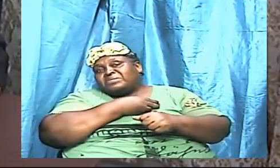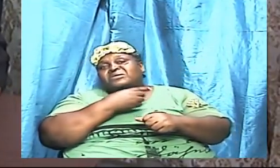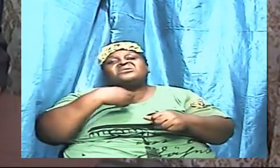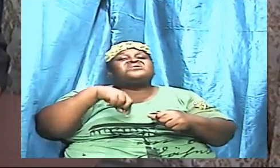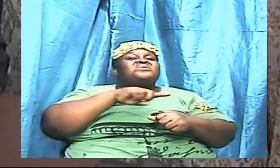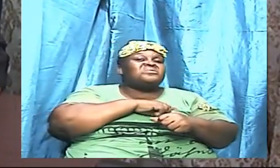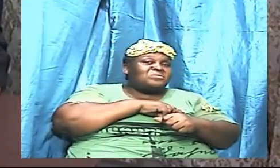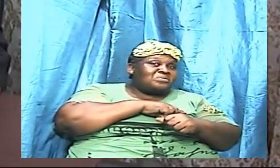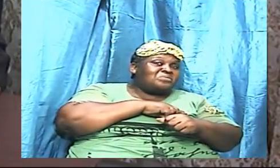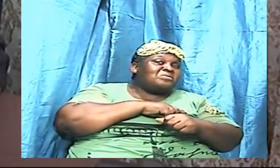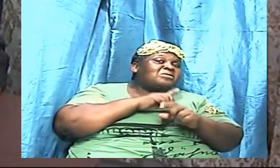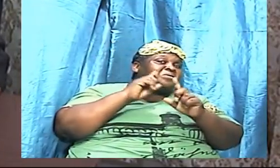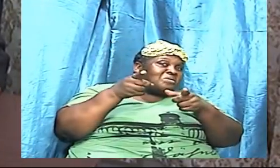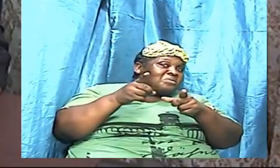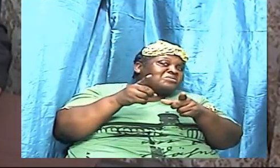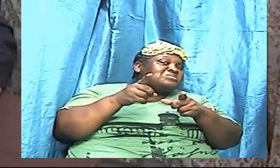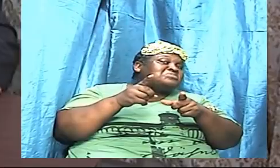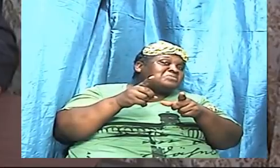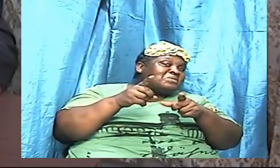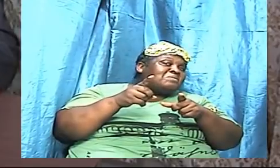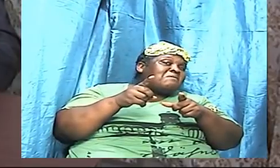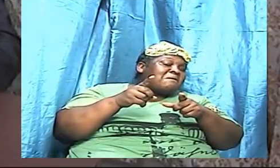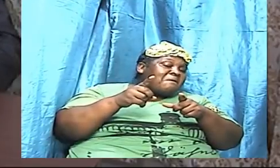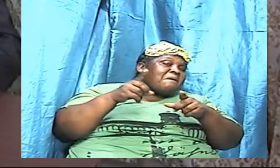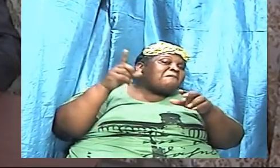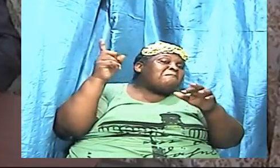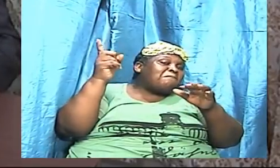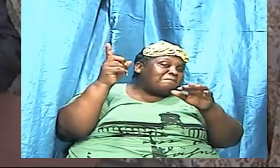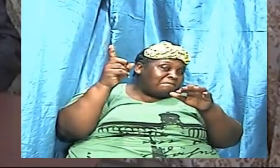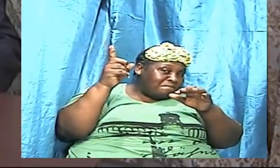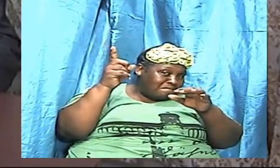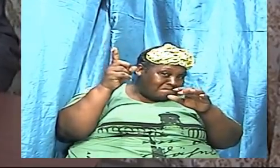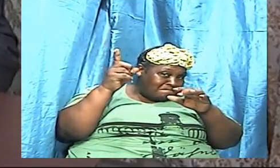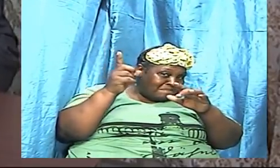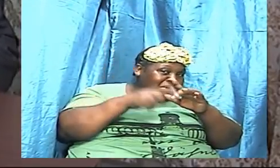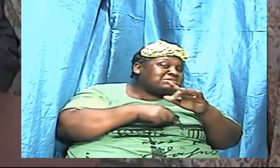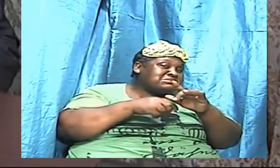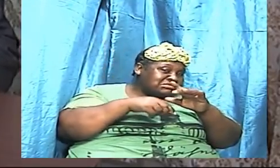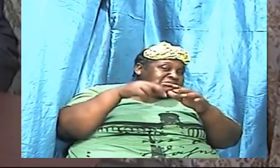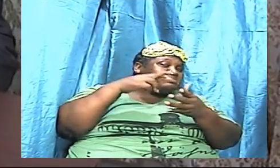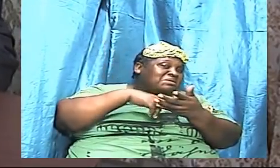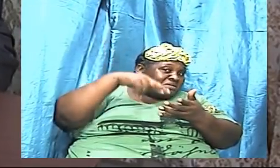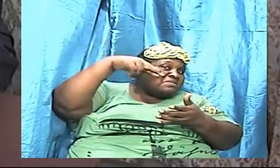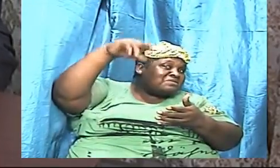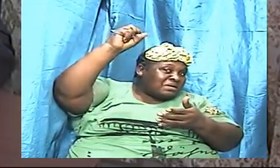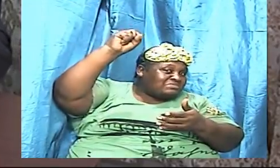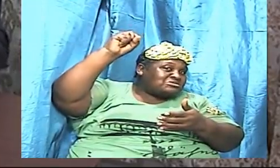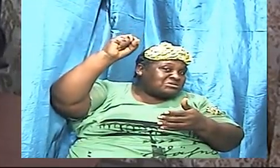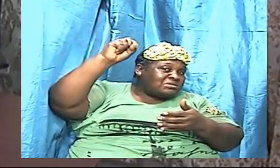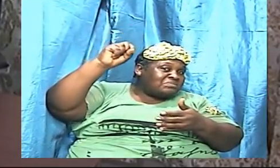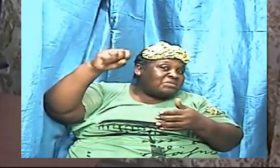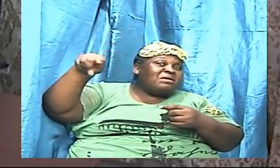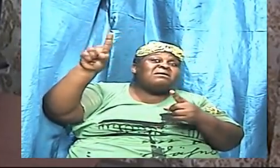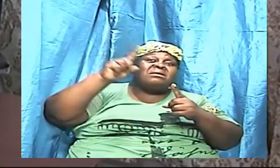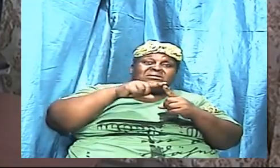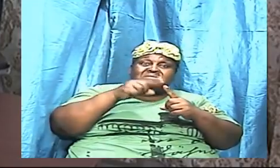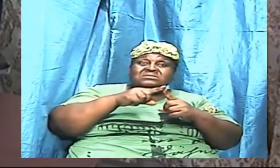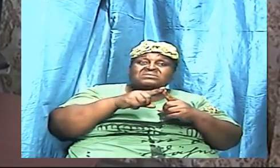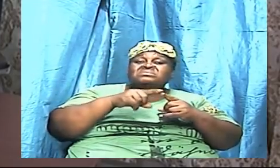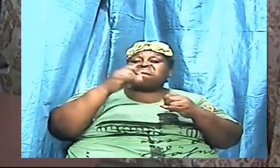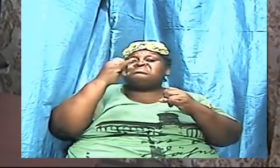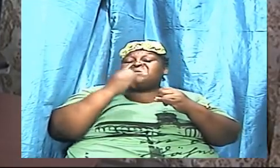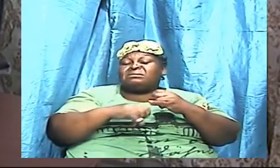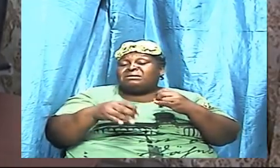going to miss the mark until our last breath we need to be